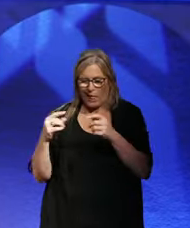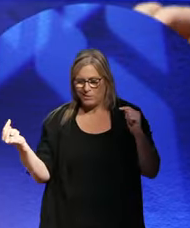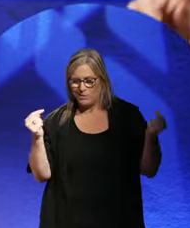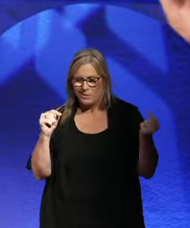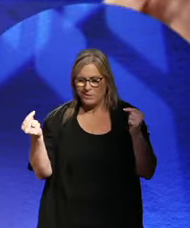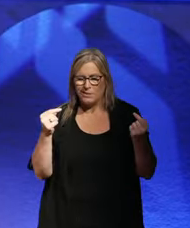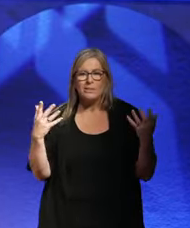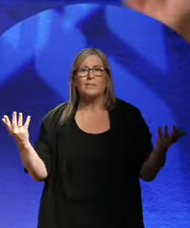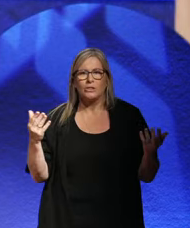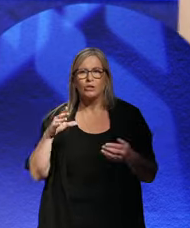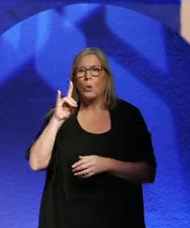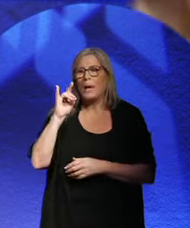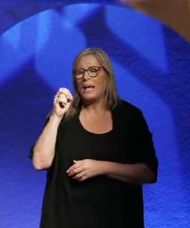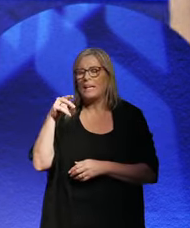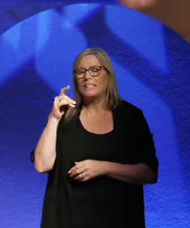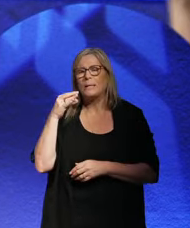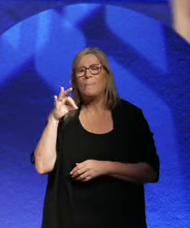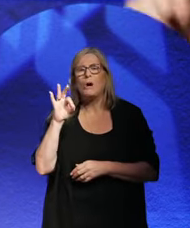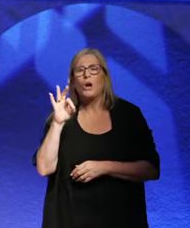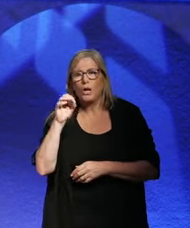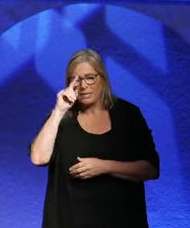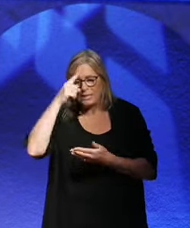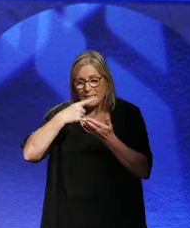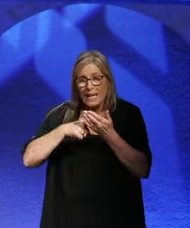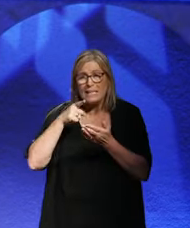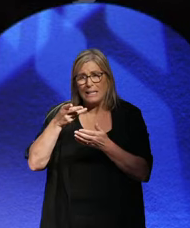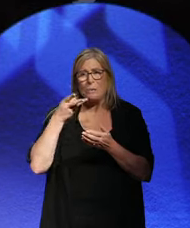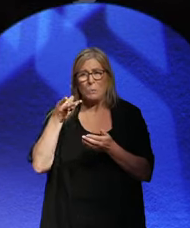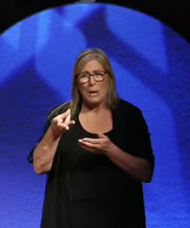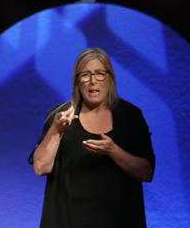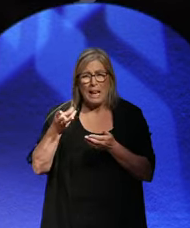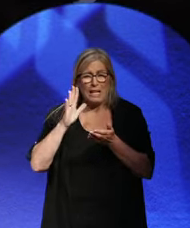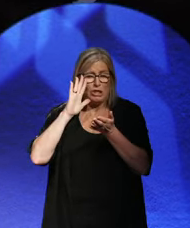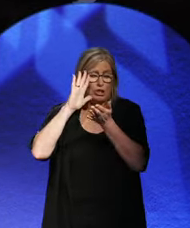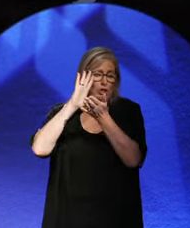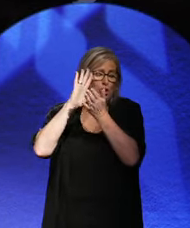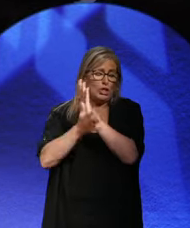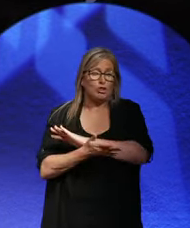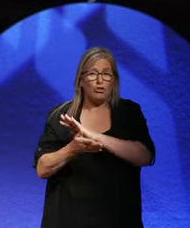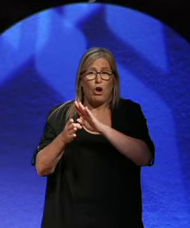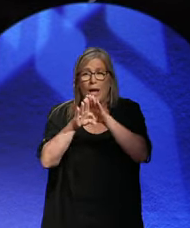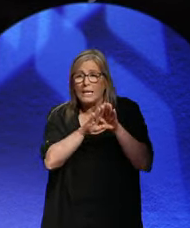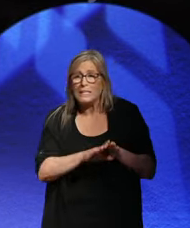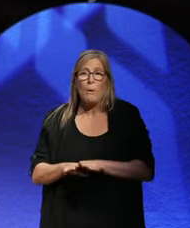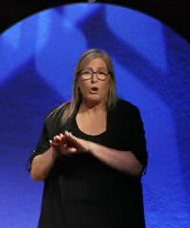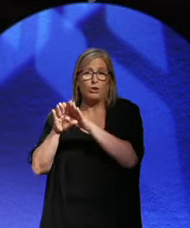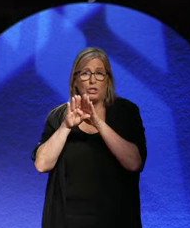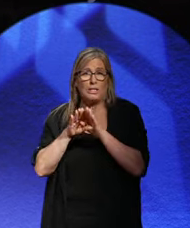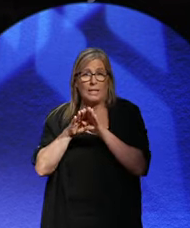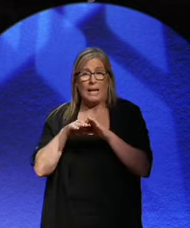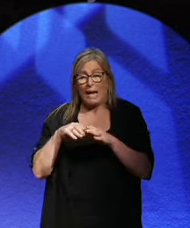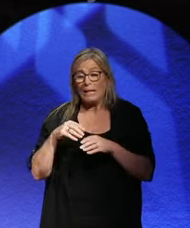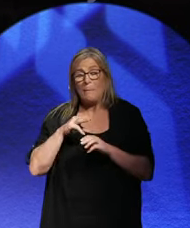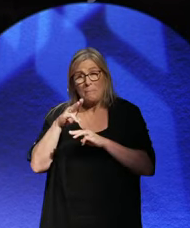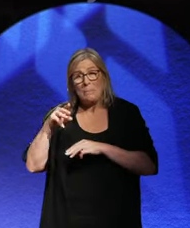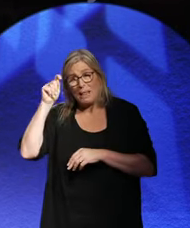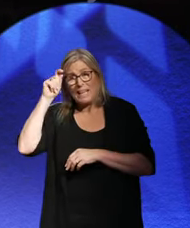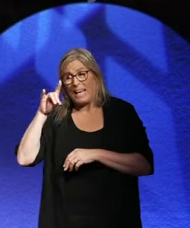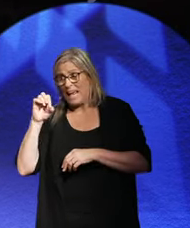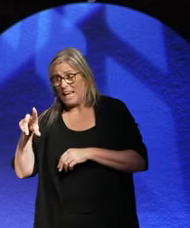So Hindenburg decides he's going to destroy democracy. And this is the other myth that Hitler destroys democracy. No.